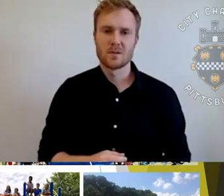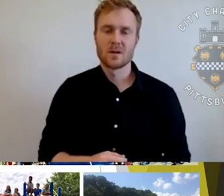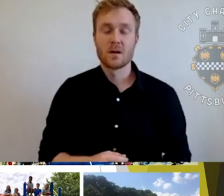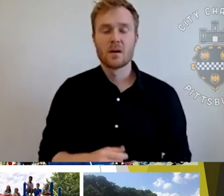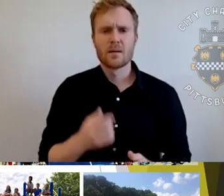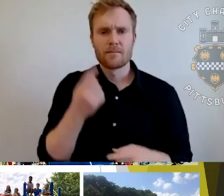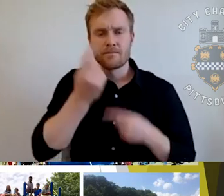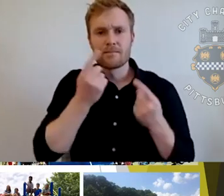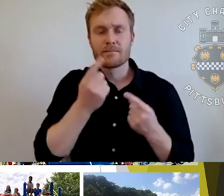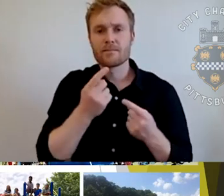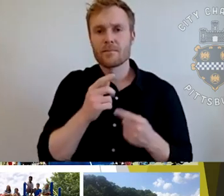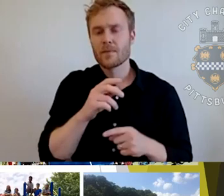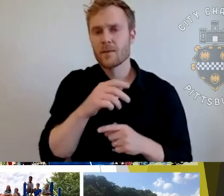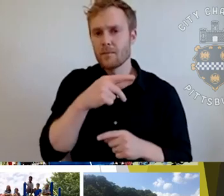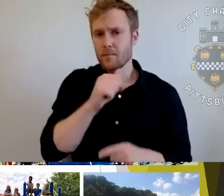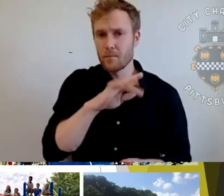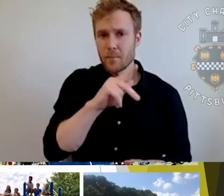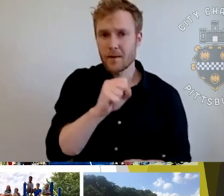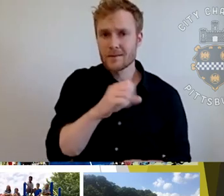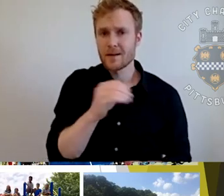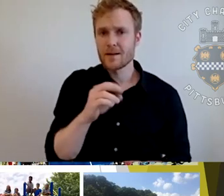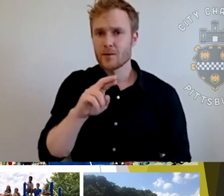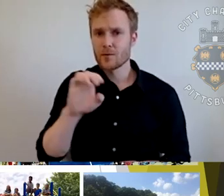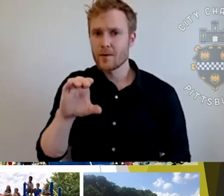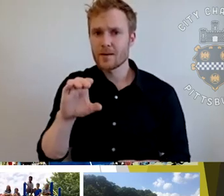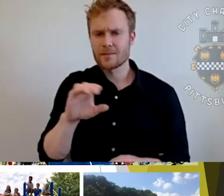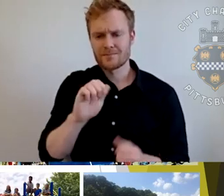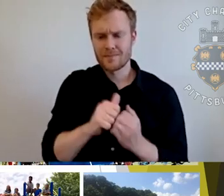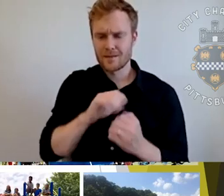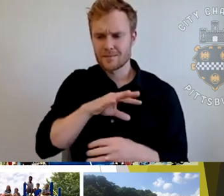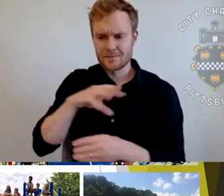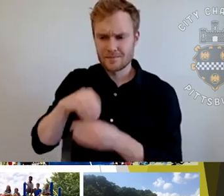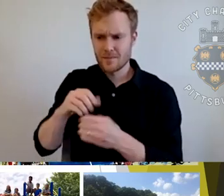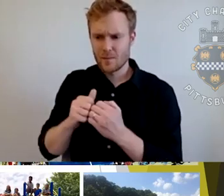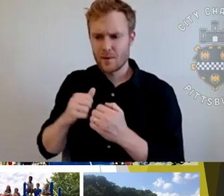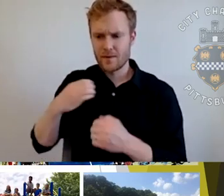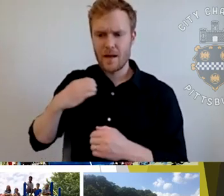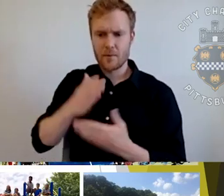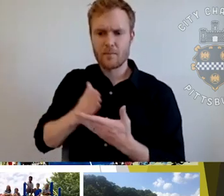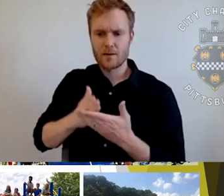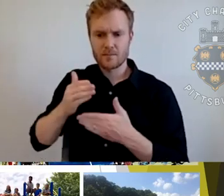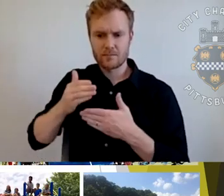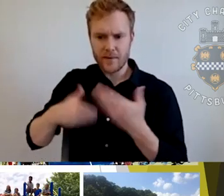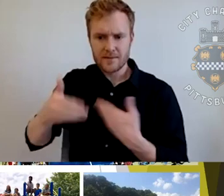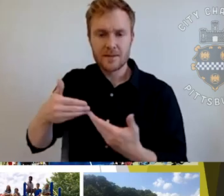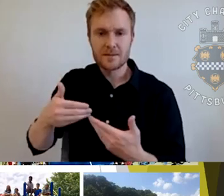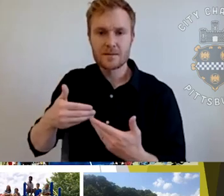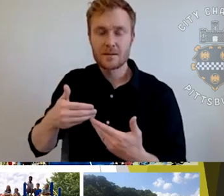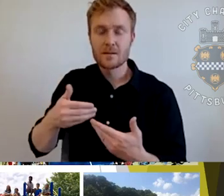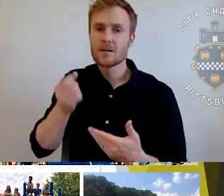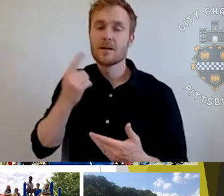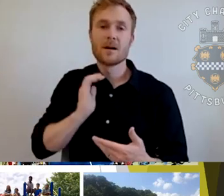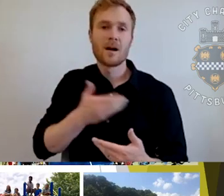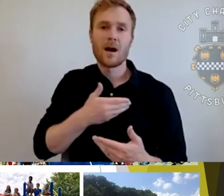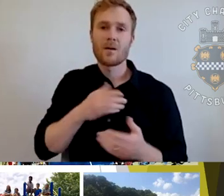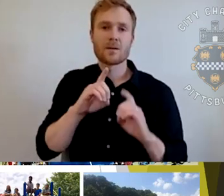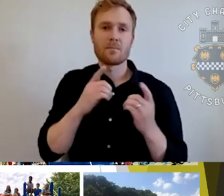Recreation fits into capital budget processes that our departments doesn't really have capital monies